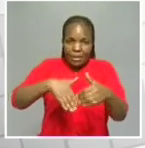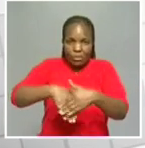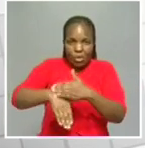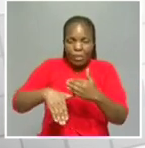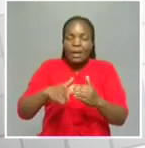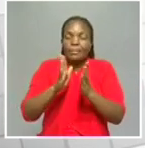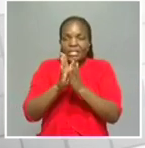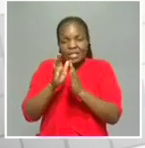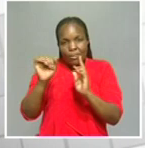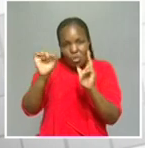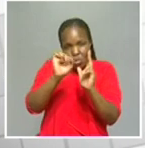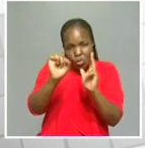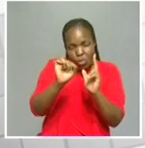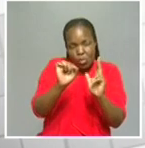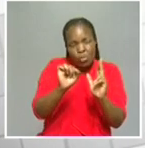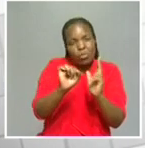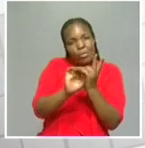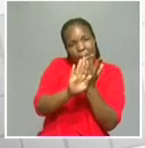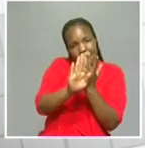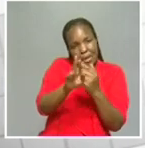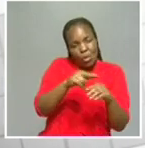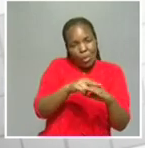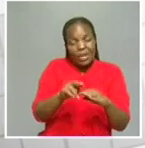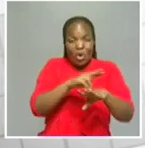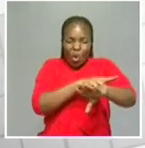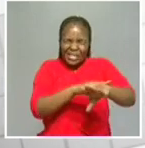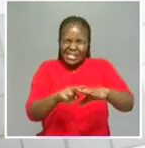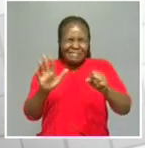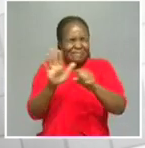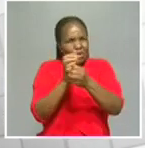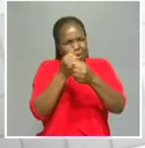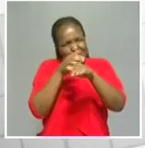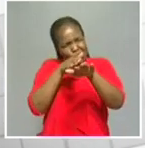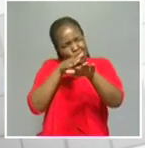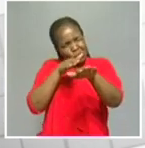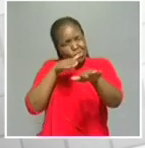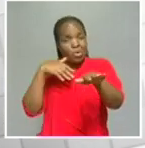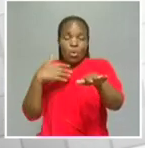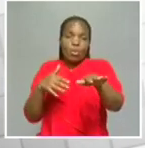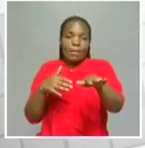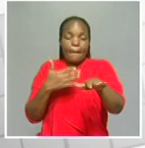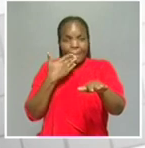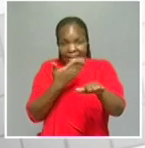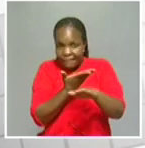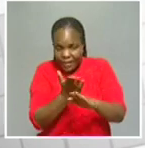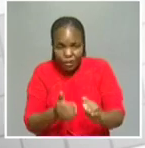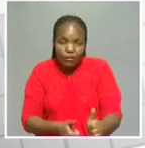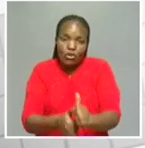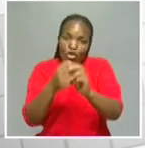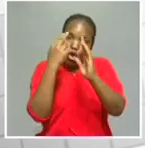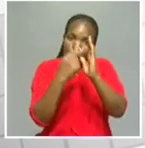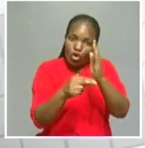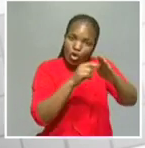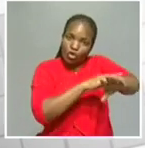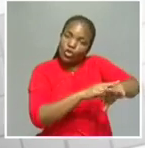number of regional commanders, and the roads are so full. People, they must just try to adhere to the traffic load regulations